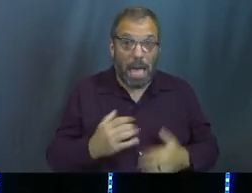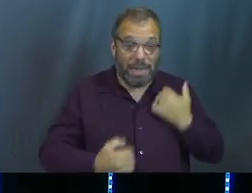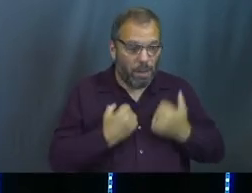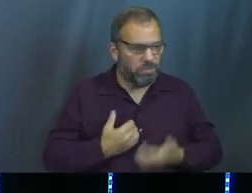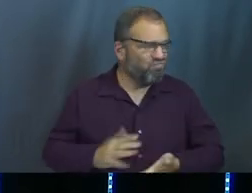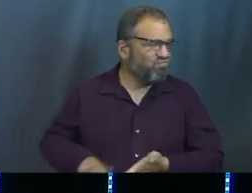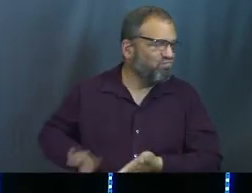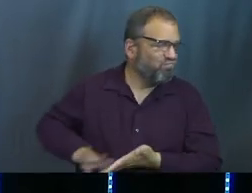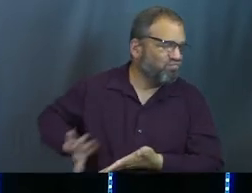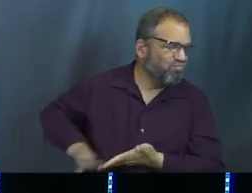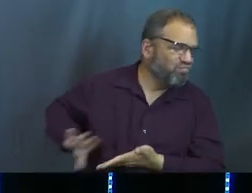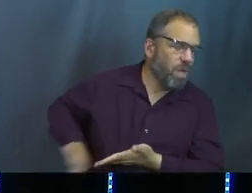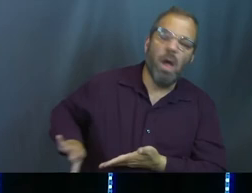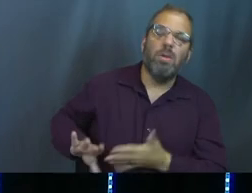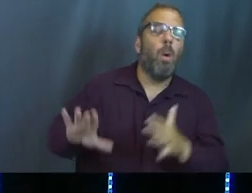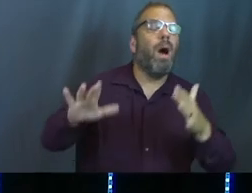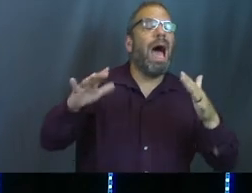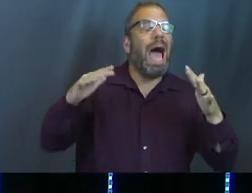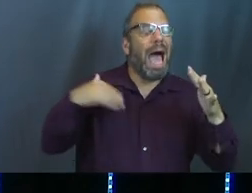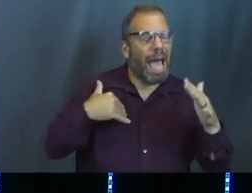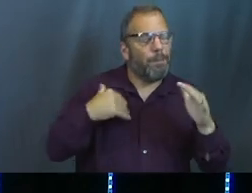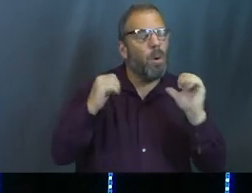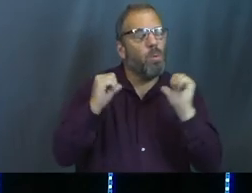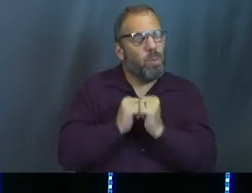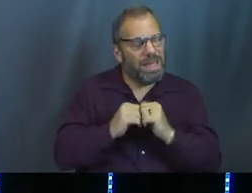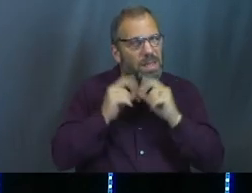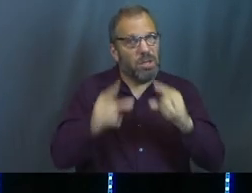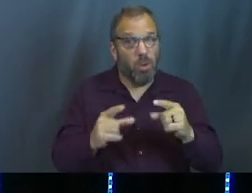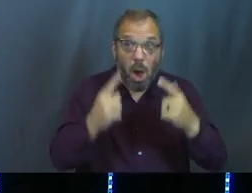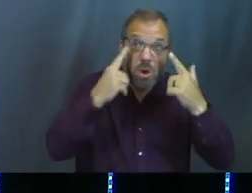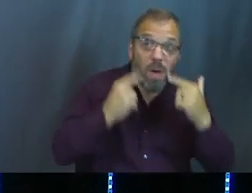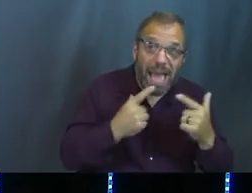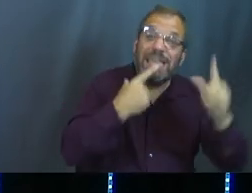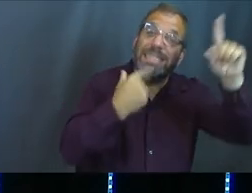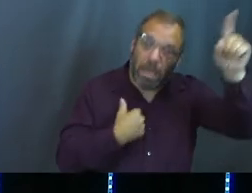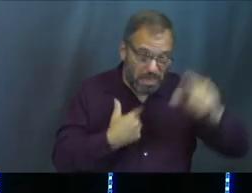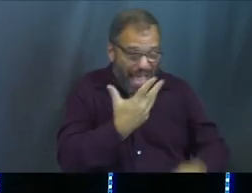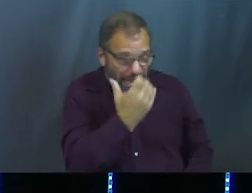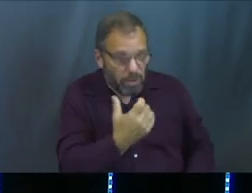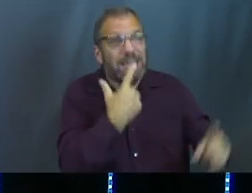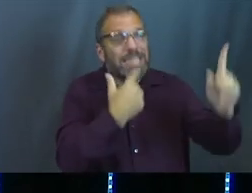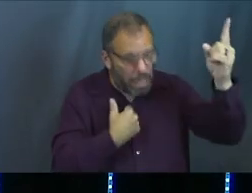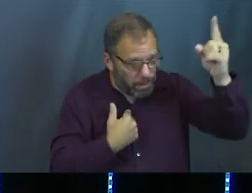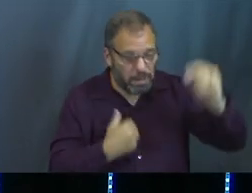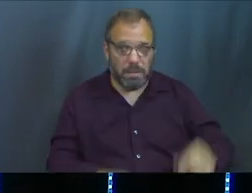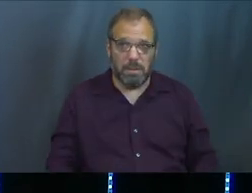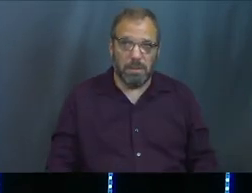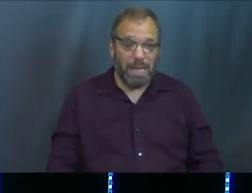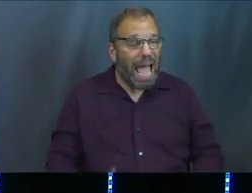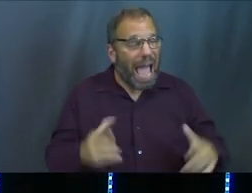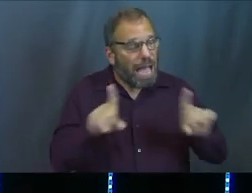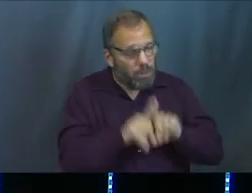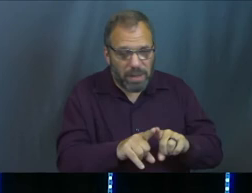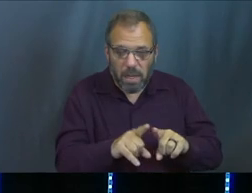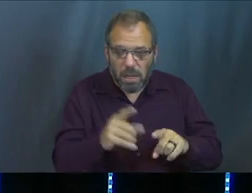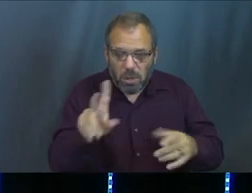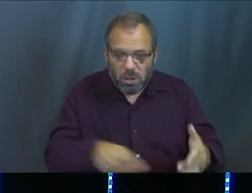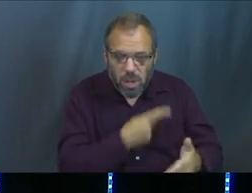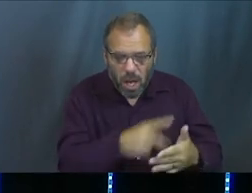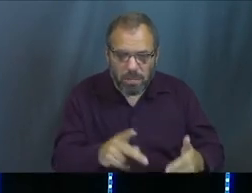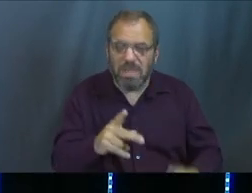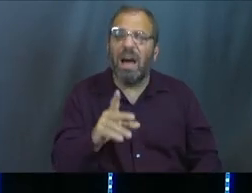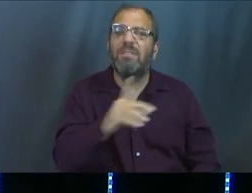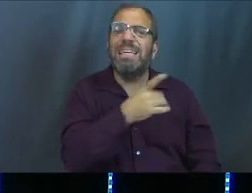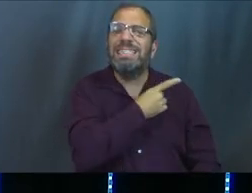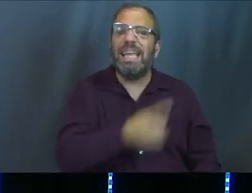emotions under the rug. He's like, I'm here with you. You need to cry? Tell me. You need to be angry? Say it. I'm here with you. Look at the Psalms of